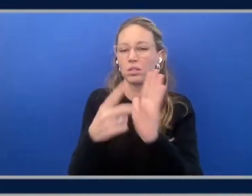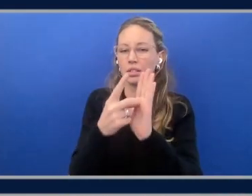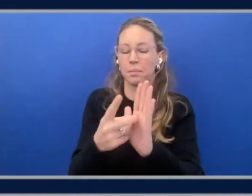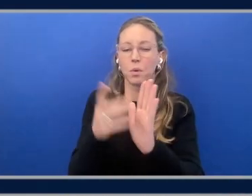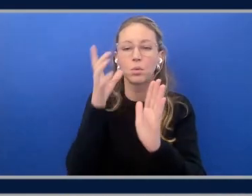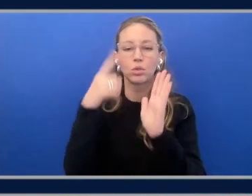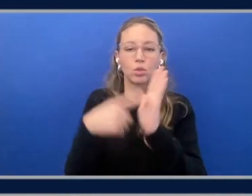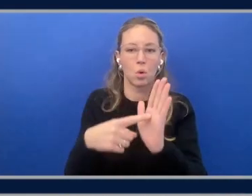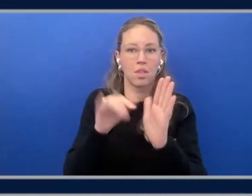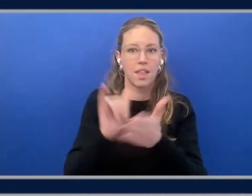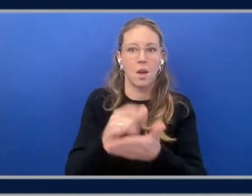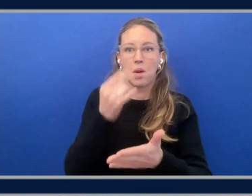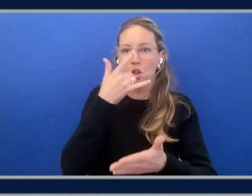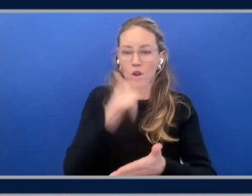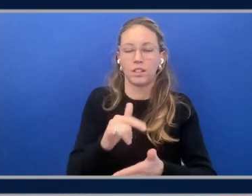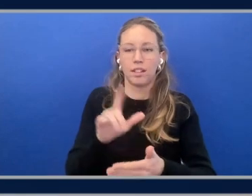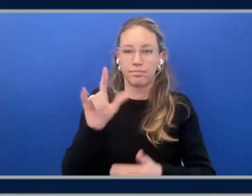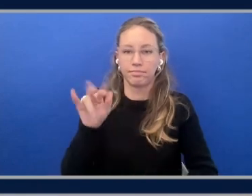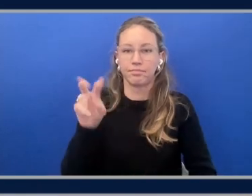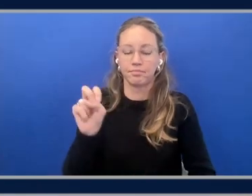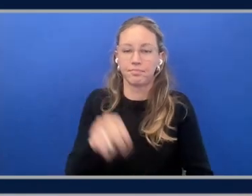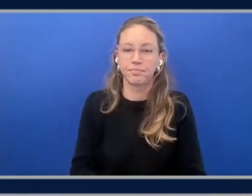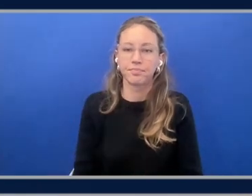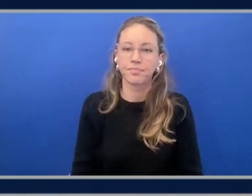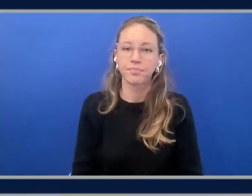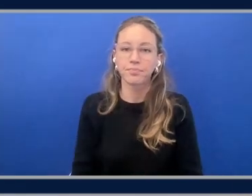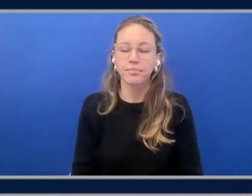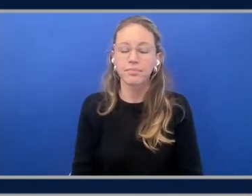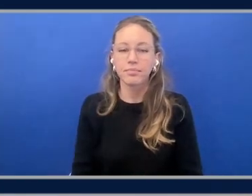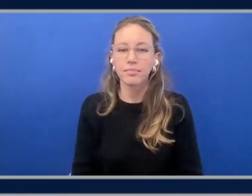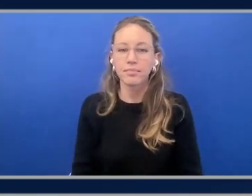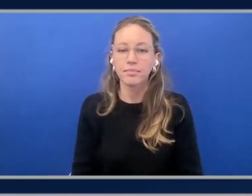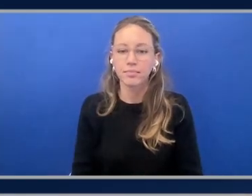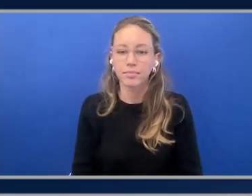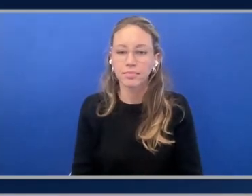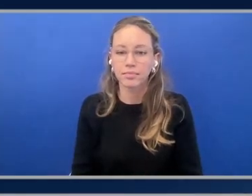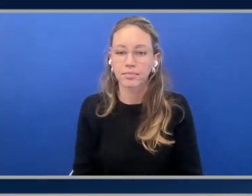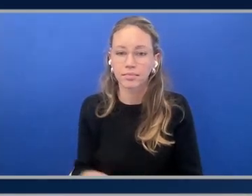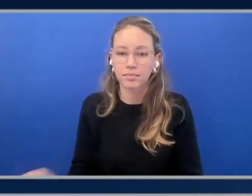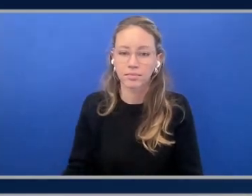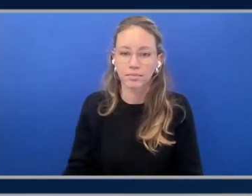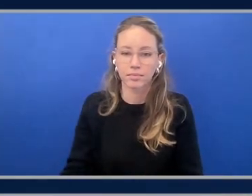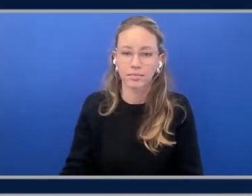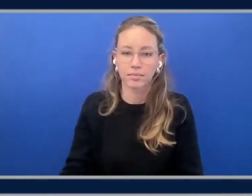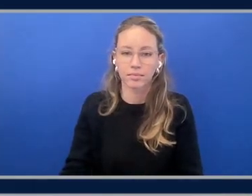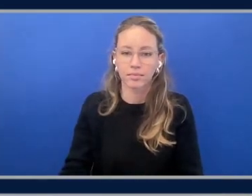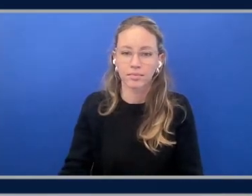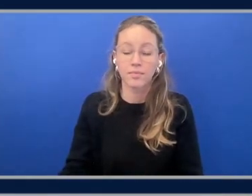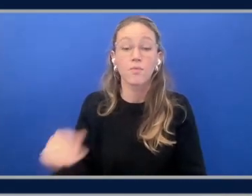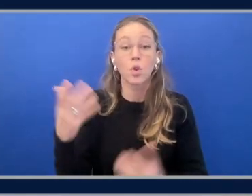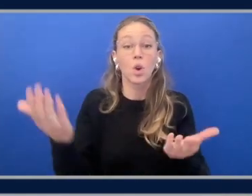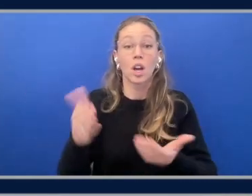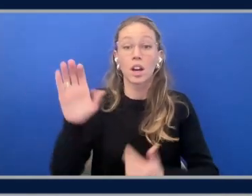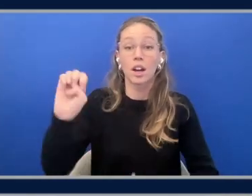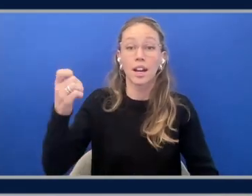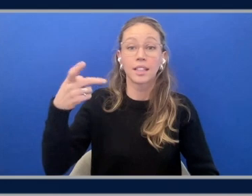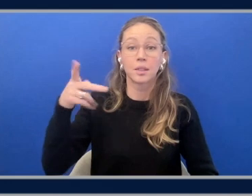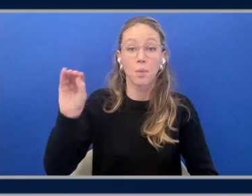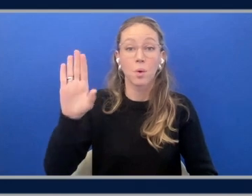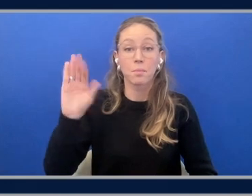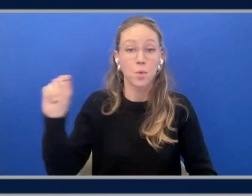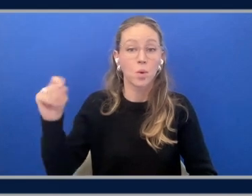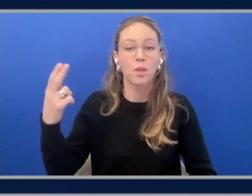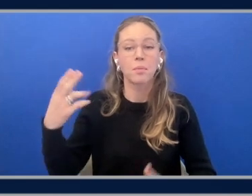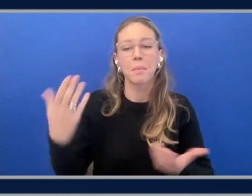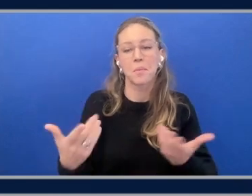in action, if that's okay. Yes, please. Okay. So if you were part of the expo booth here, you might have seen this demo actually at the booth.